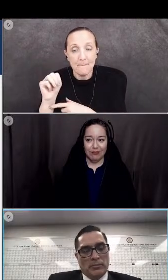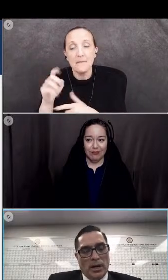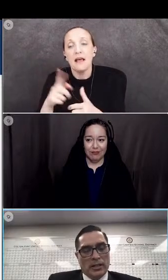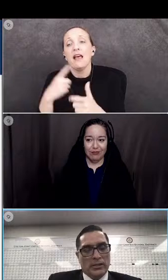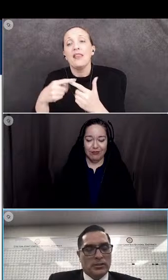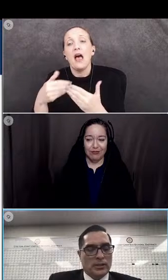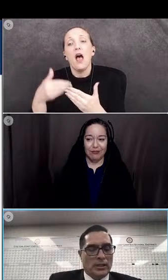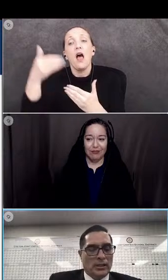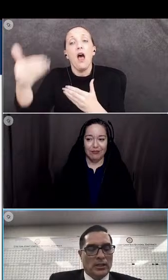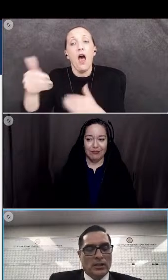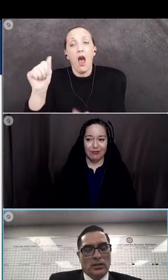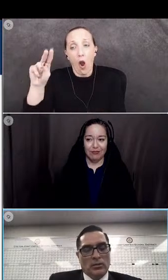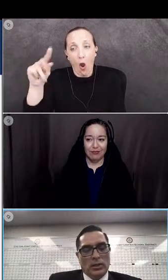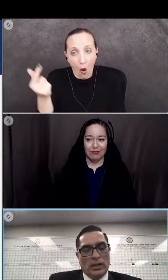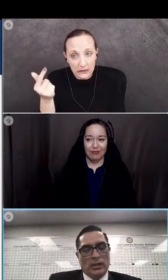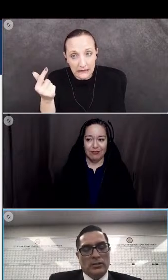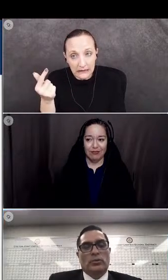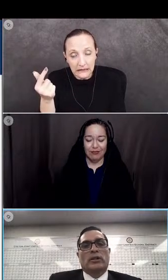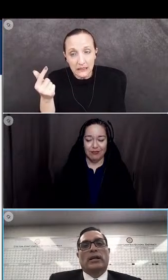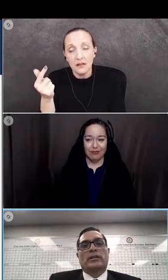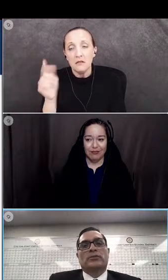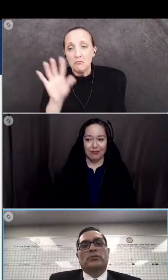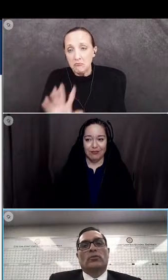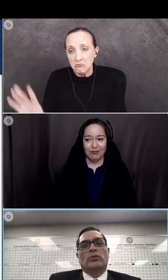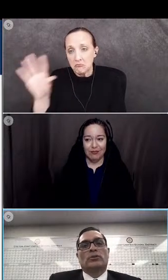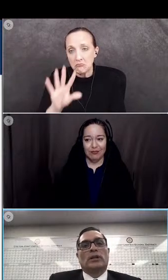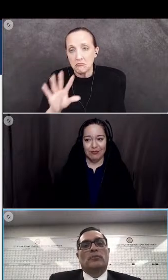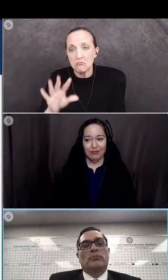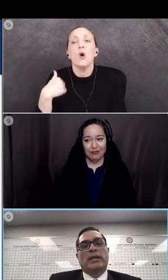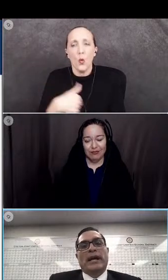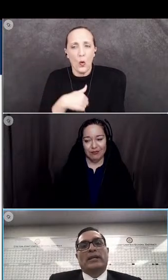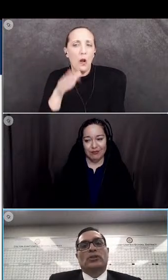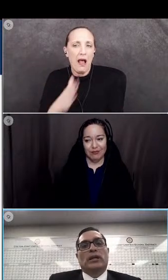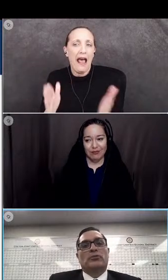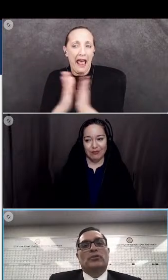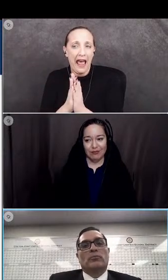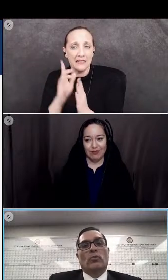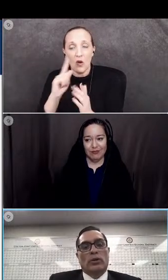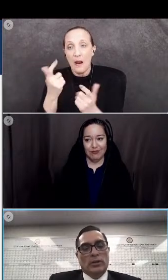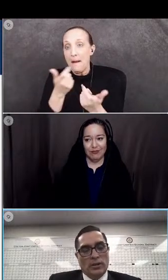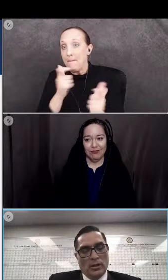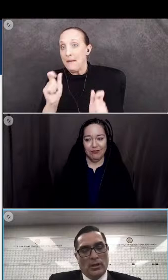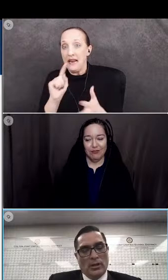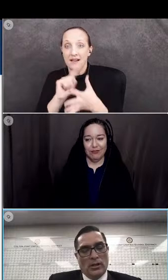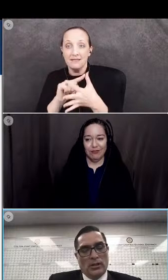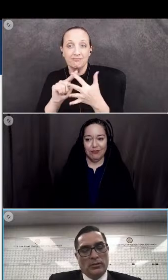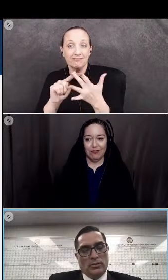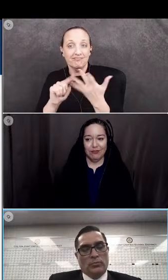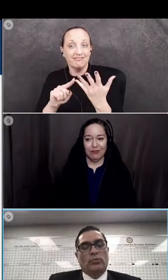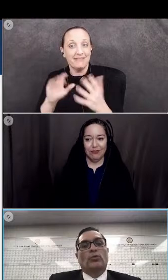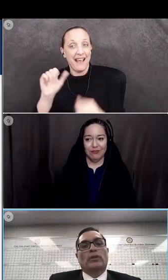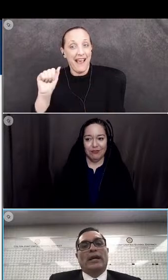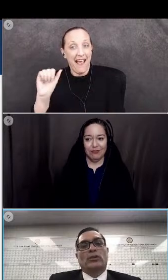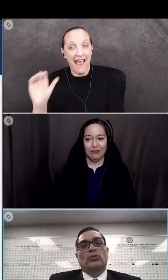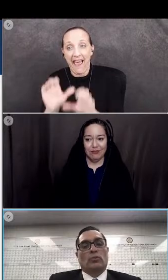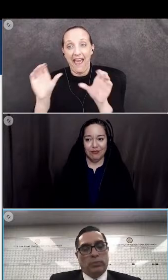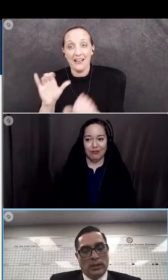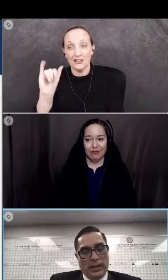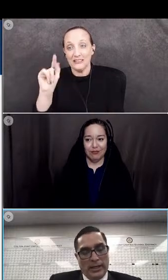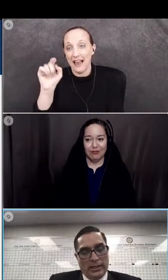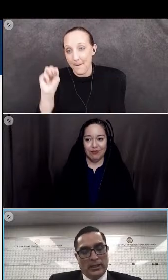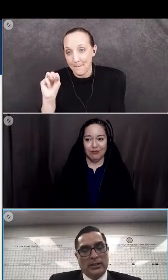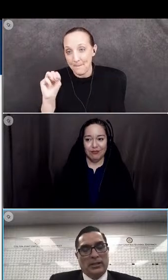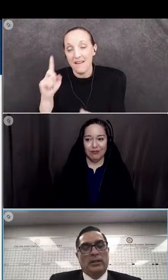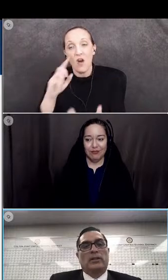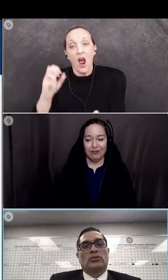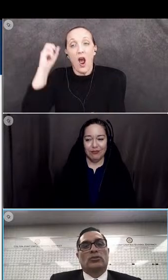august come august uh early august we're going to for some big action items from the board uh to approve the actual